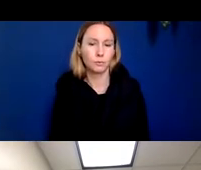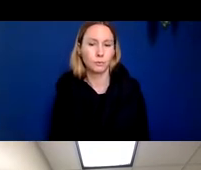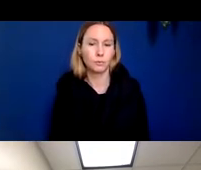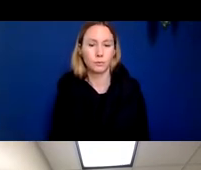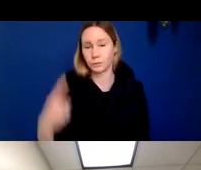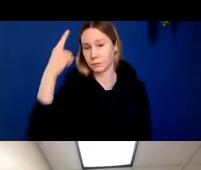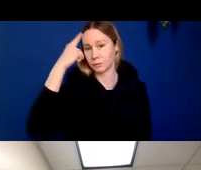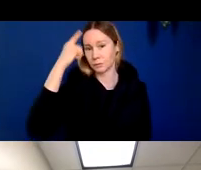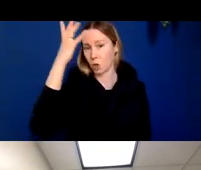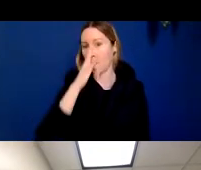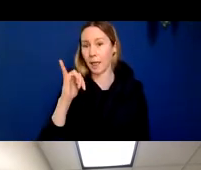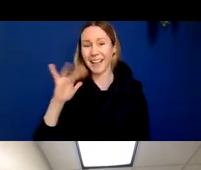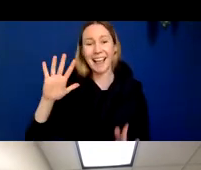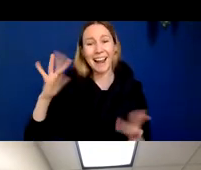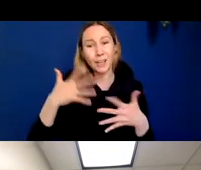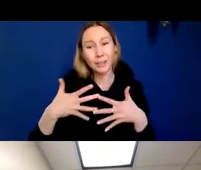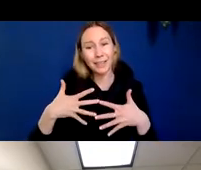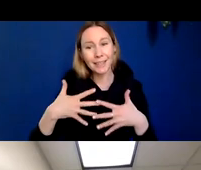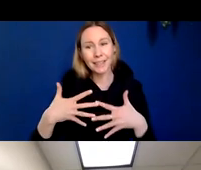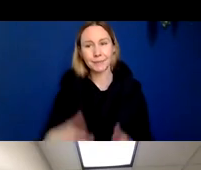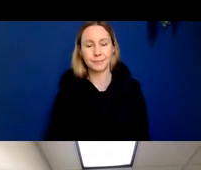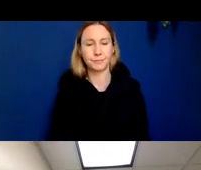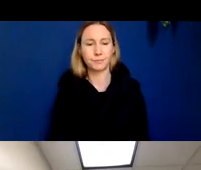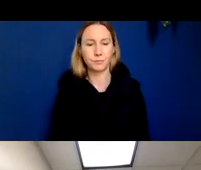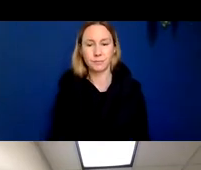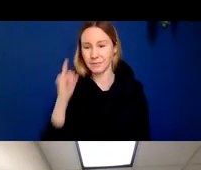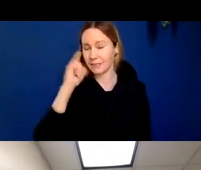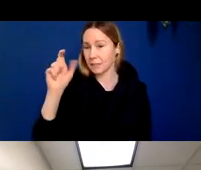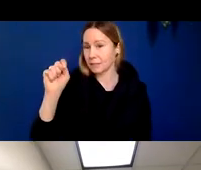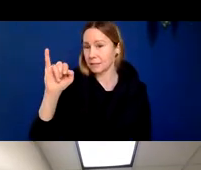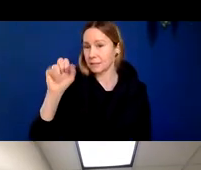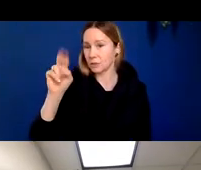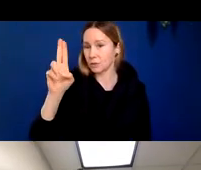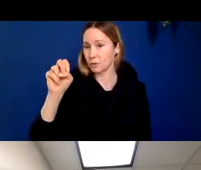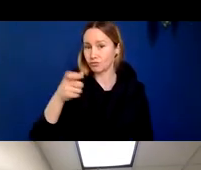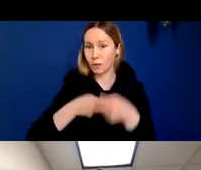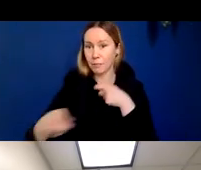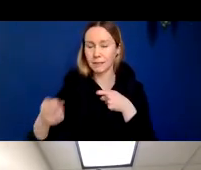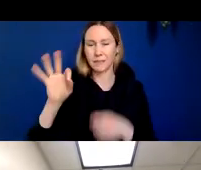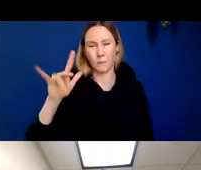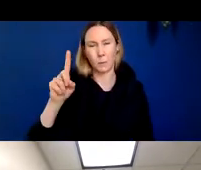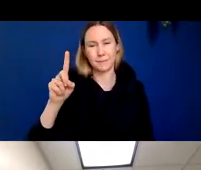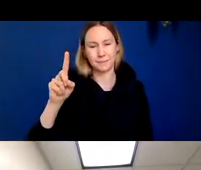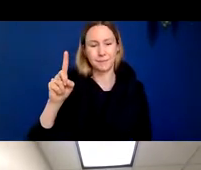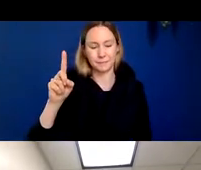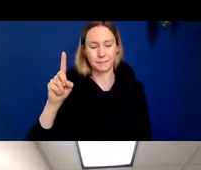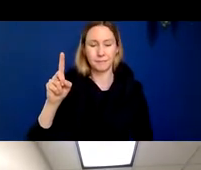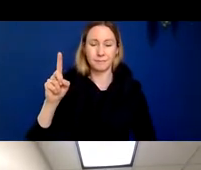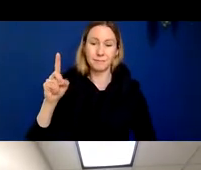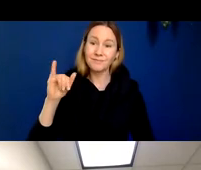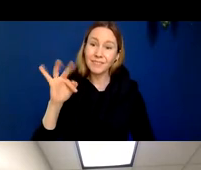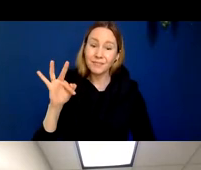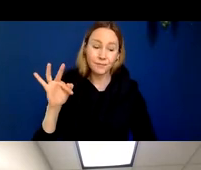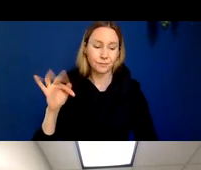looks like light gray and the loss of brain tissue is replaced by fluid, the cerebrospinal fluid. And if you,